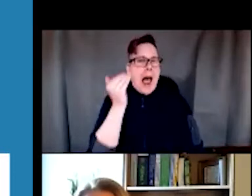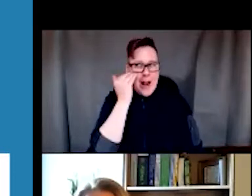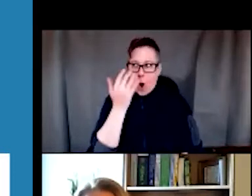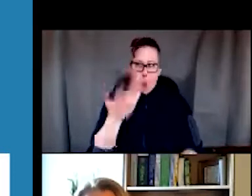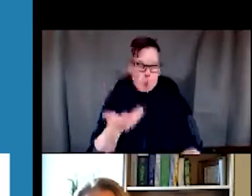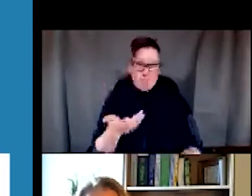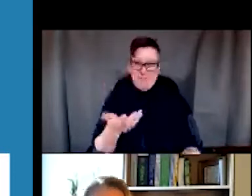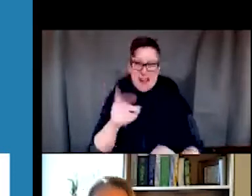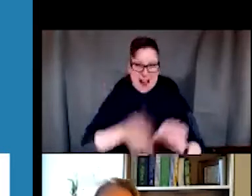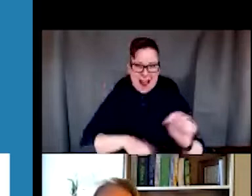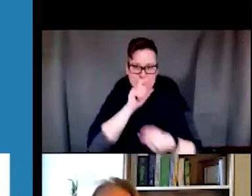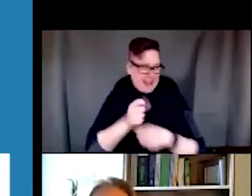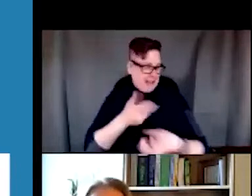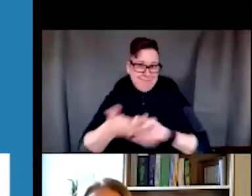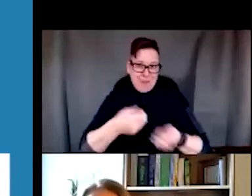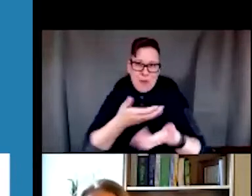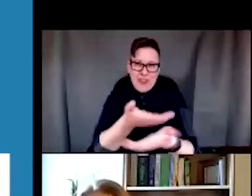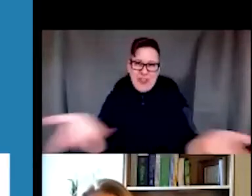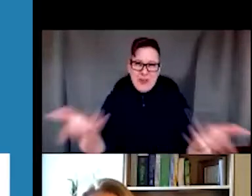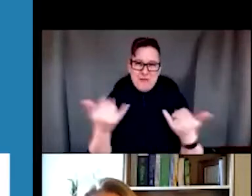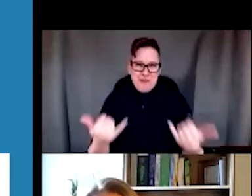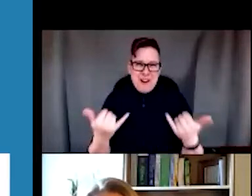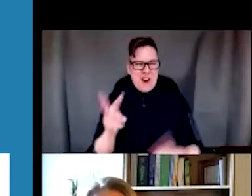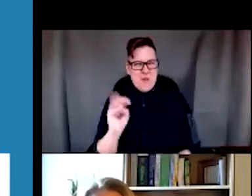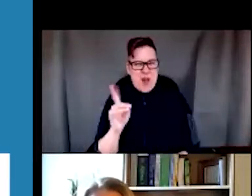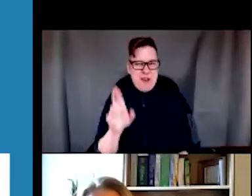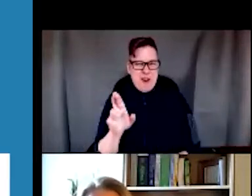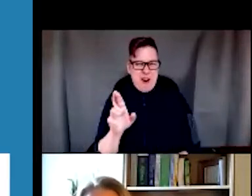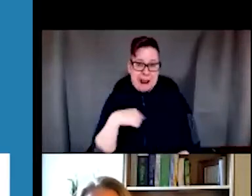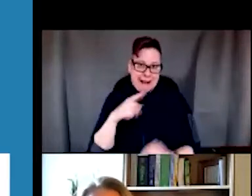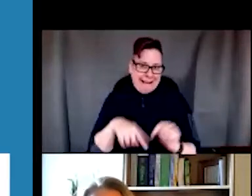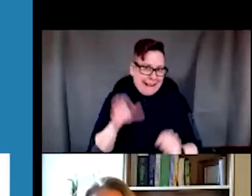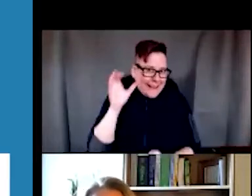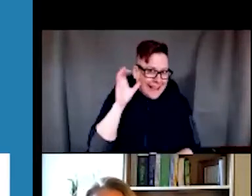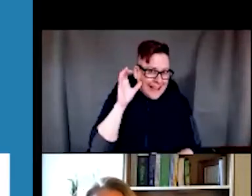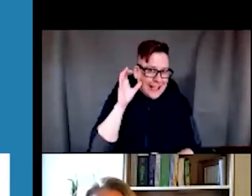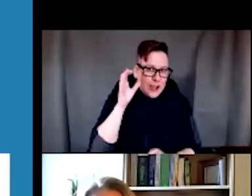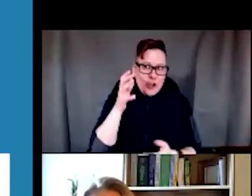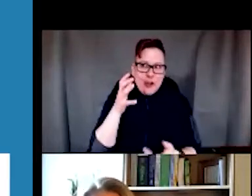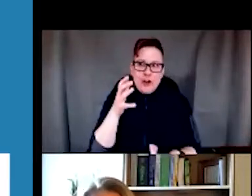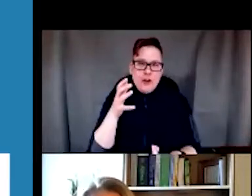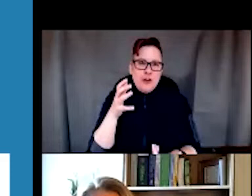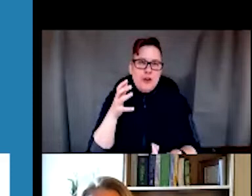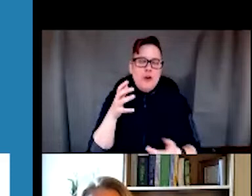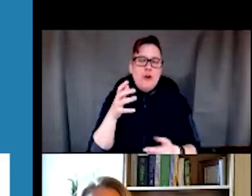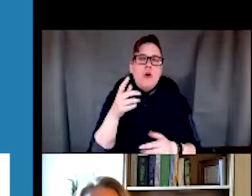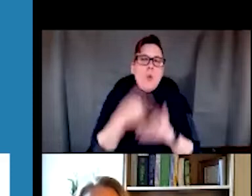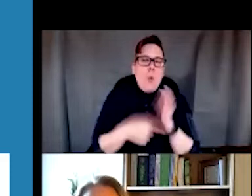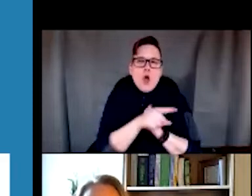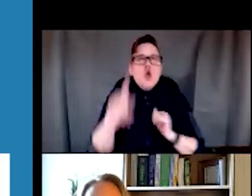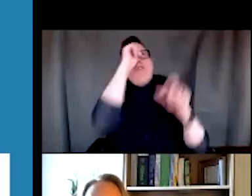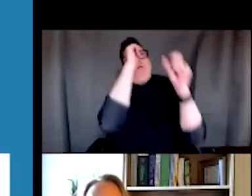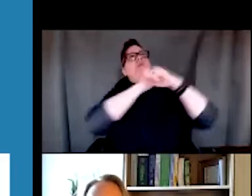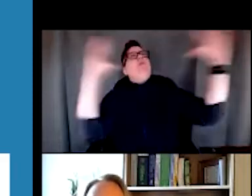discussion here that in the webinar format, I can't really hear what visualizations are coming to each of your minds.